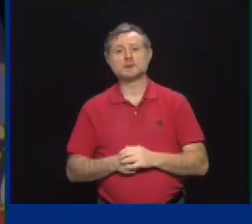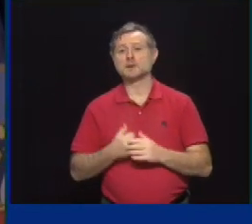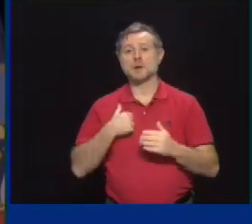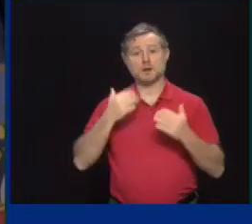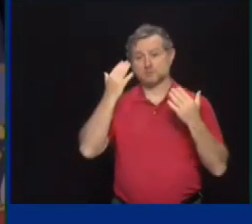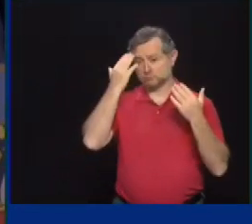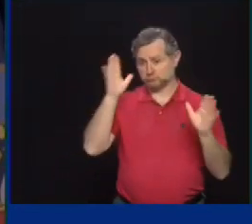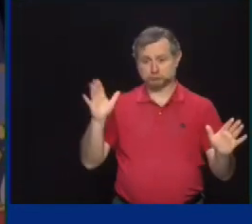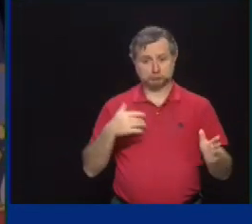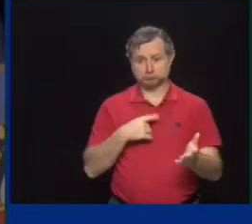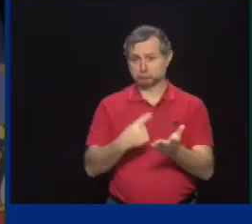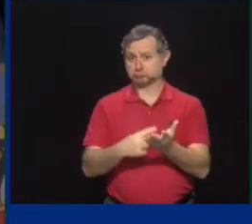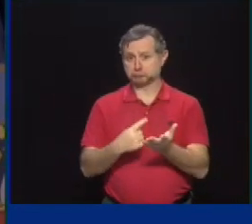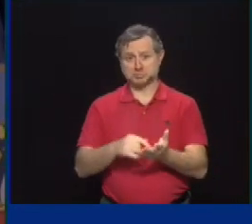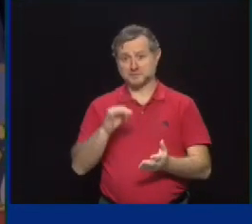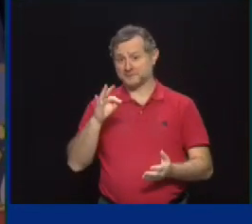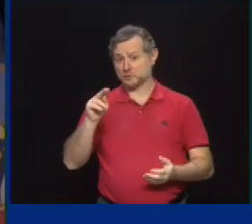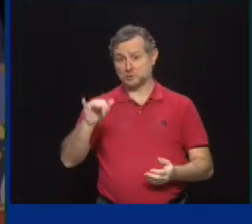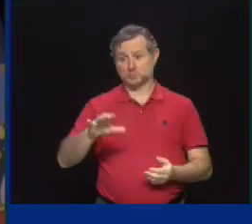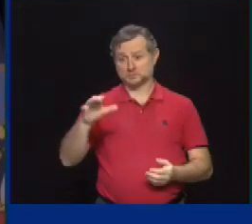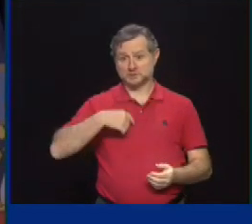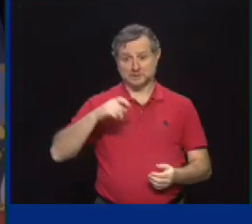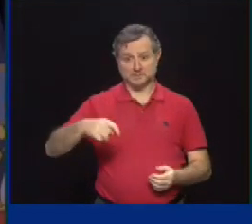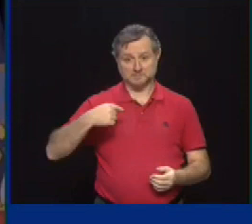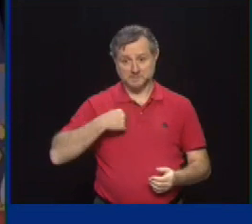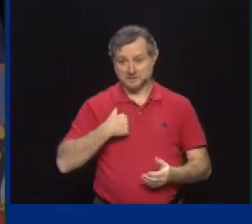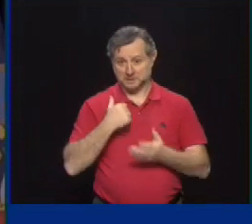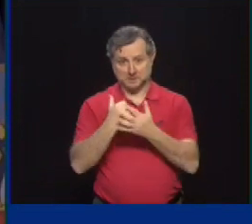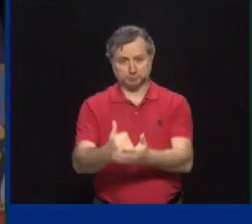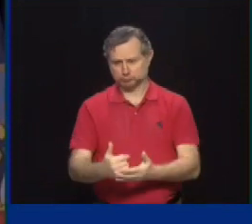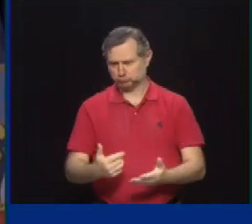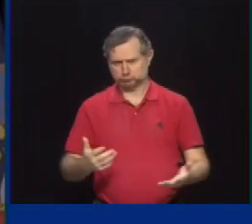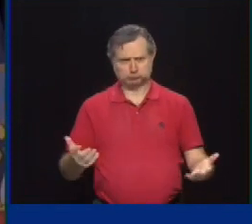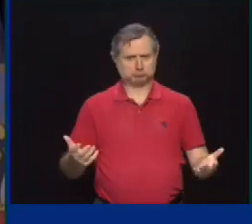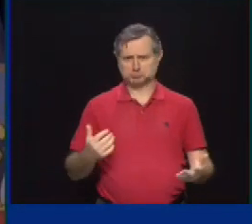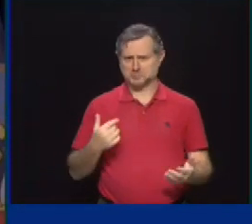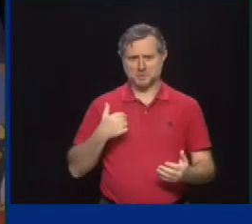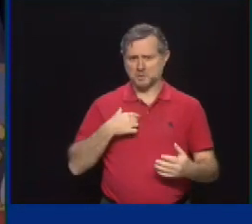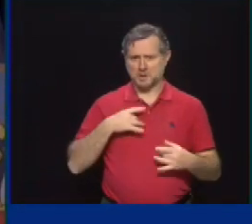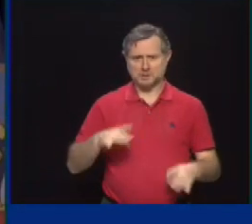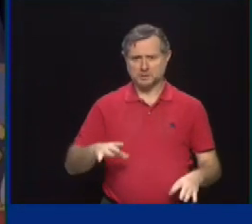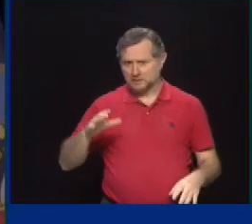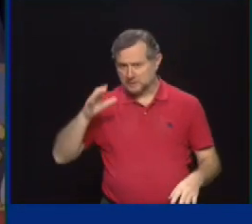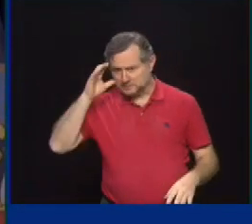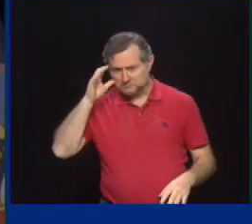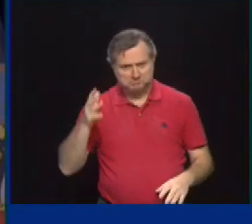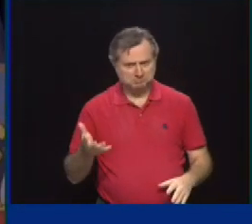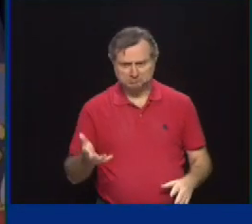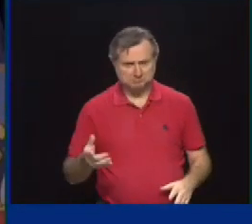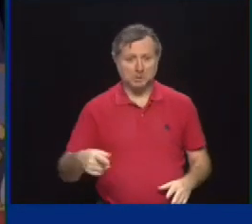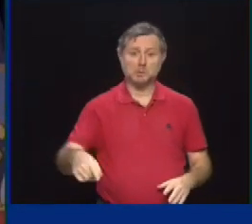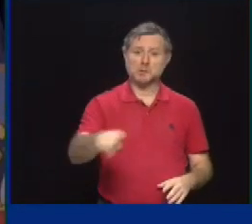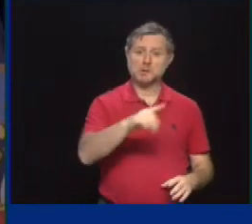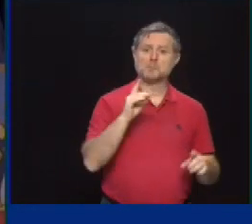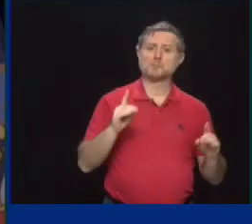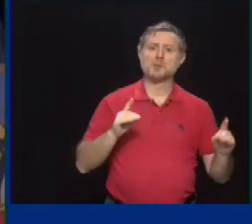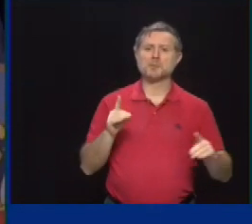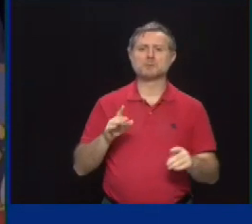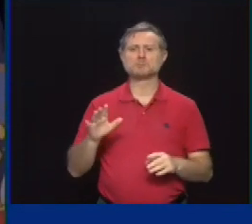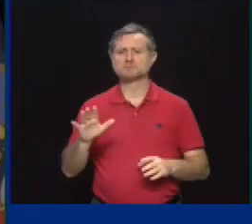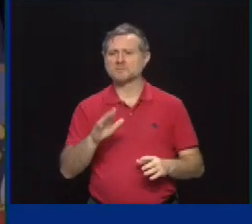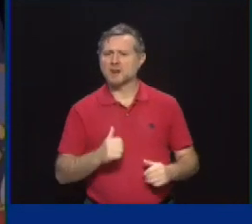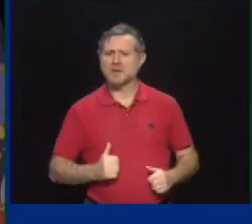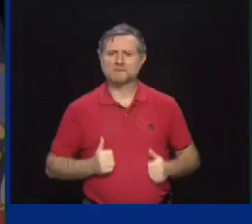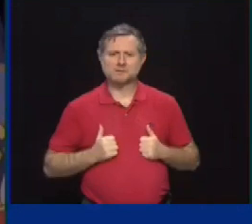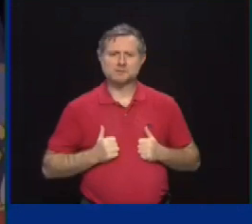us to step in and help them in any way. I don't like the sound of these people. They've had their livelihoods devastated during this pandemic. Just